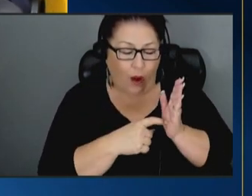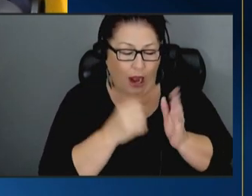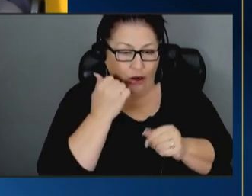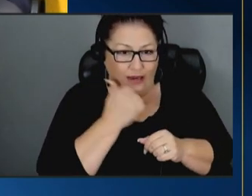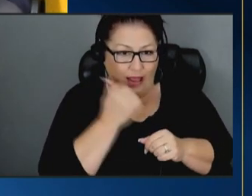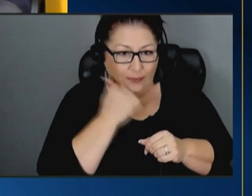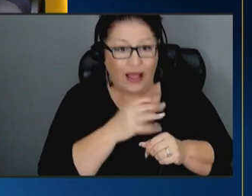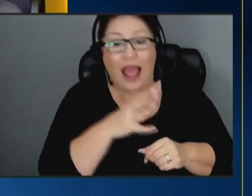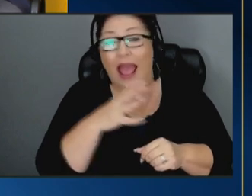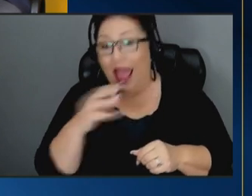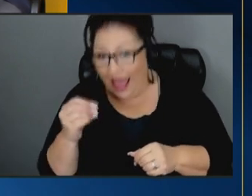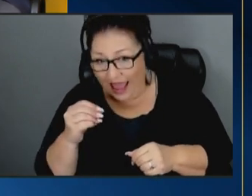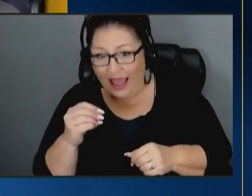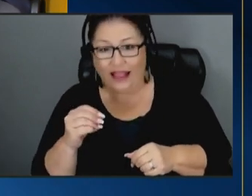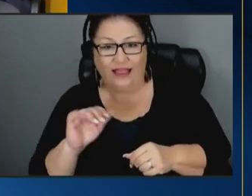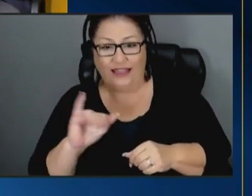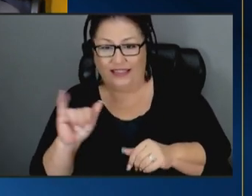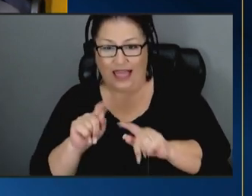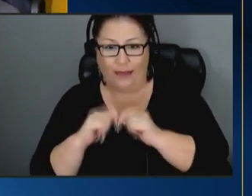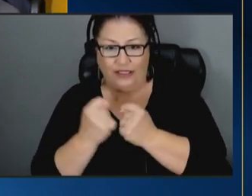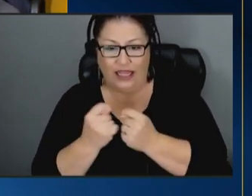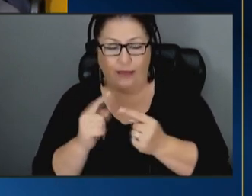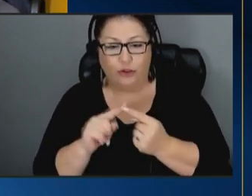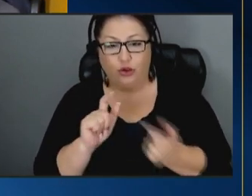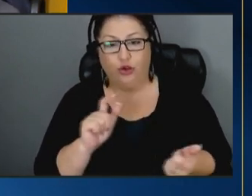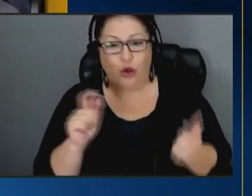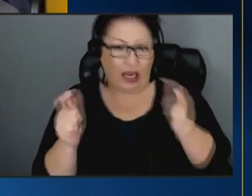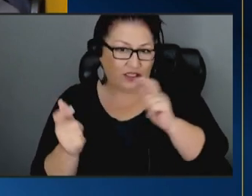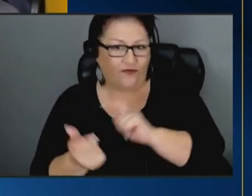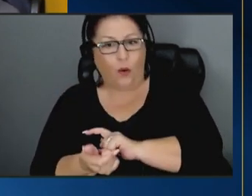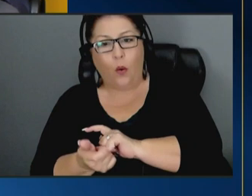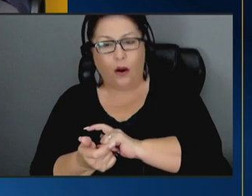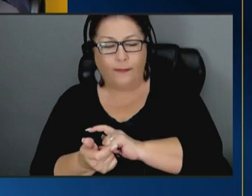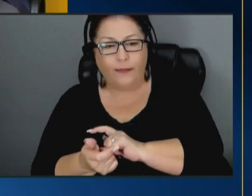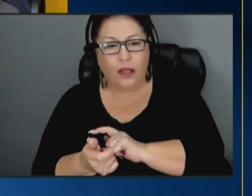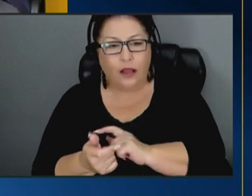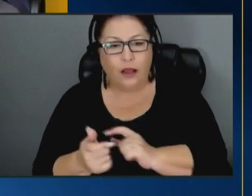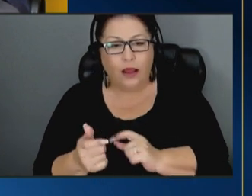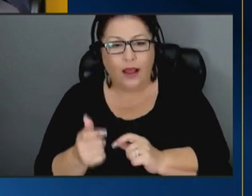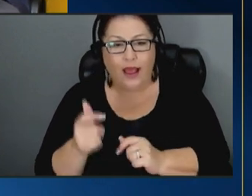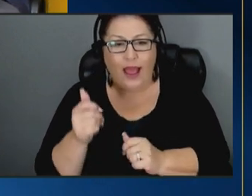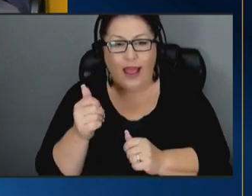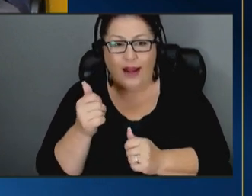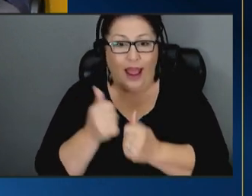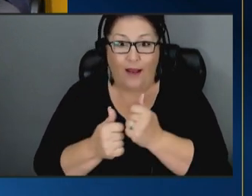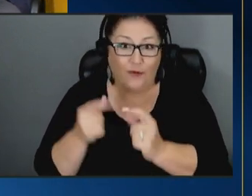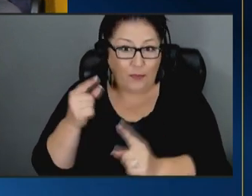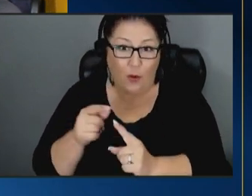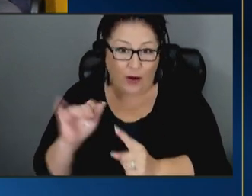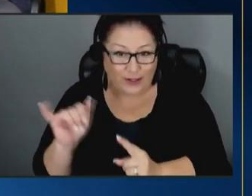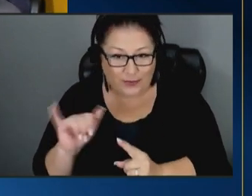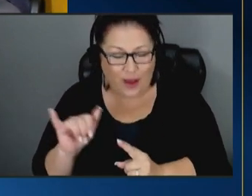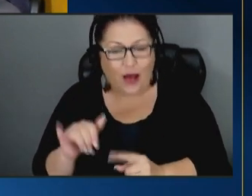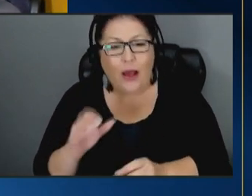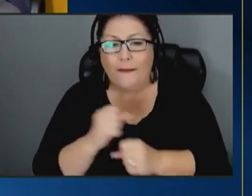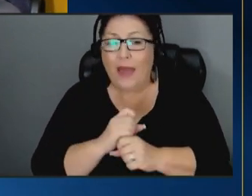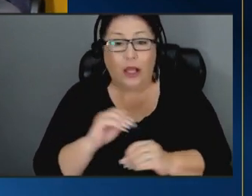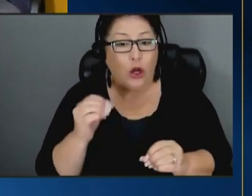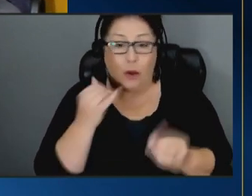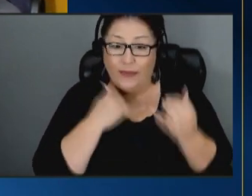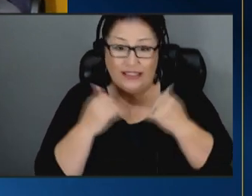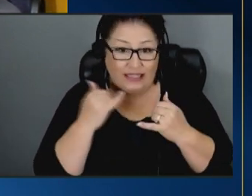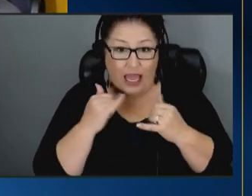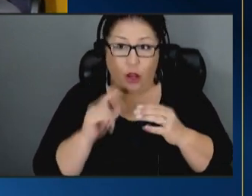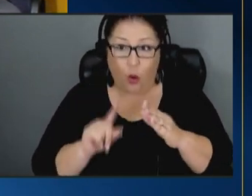and the same teams to transform um at every at every point as well and make no mistake moving upstream